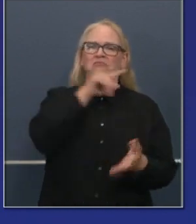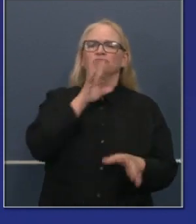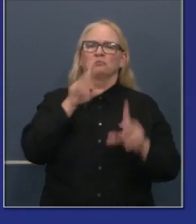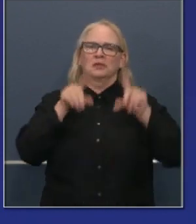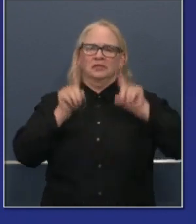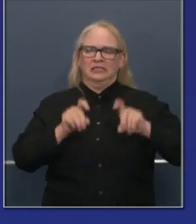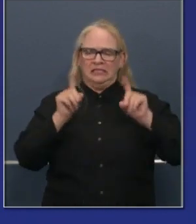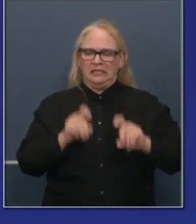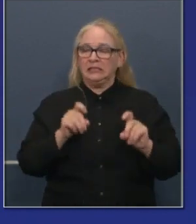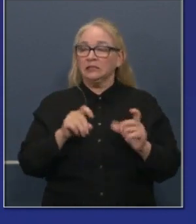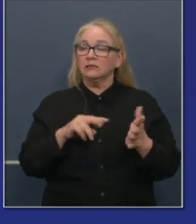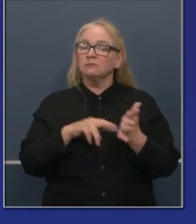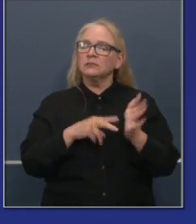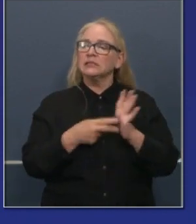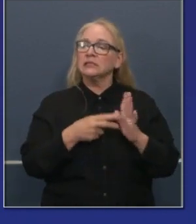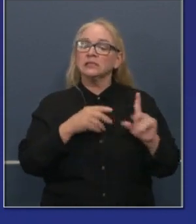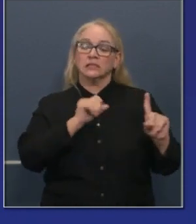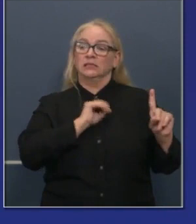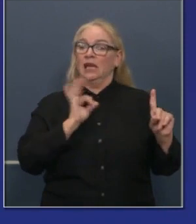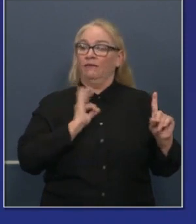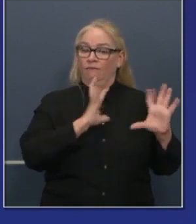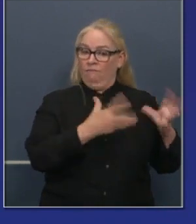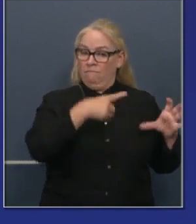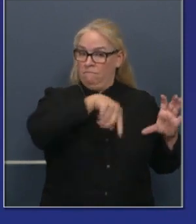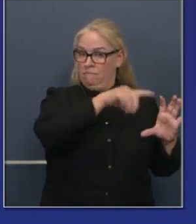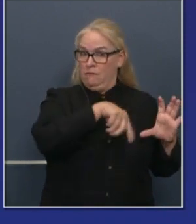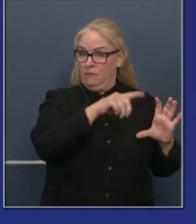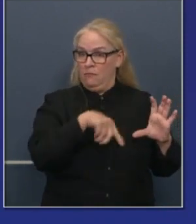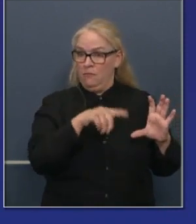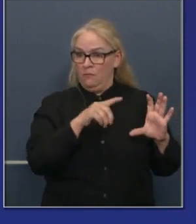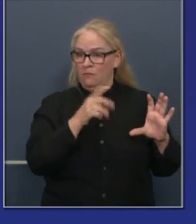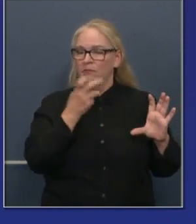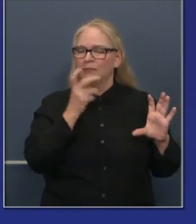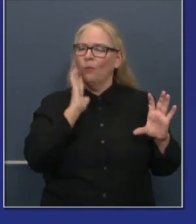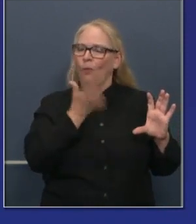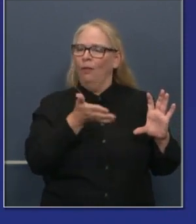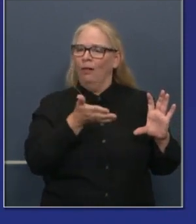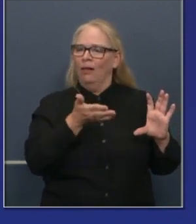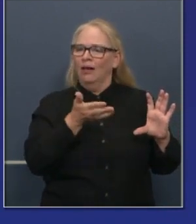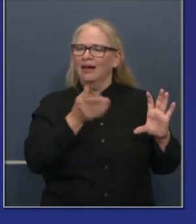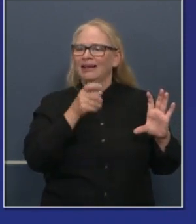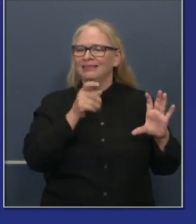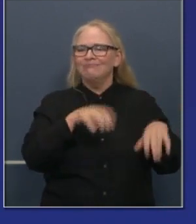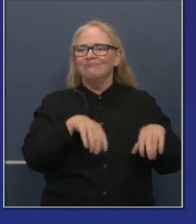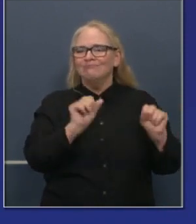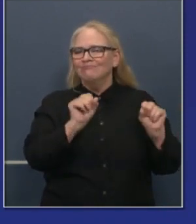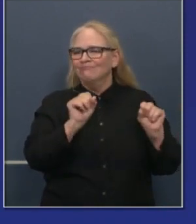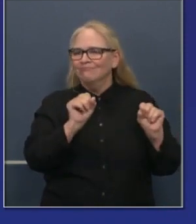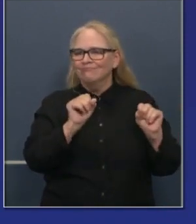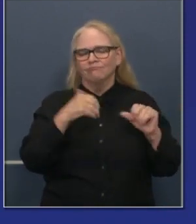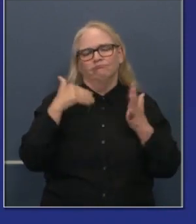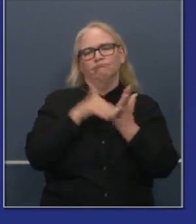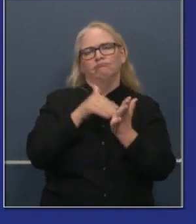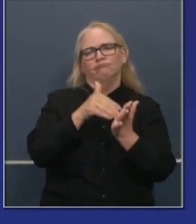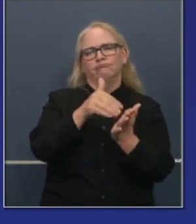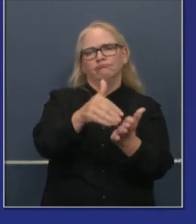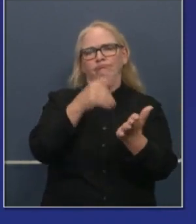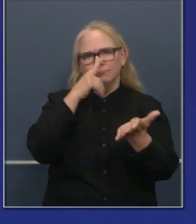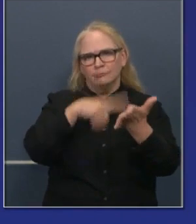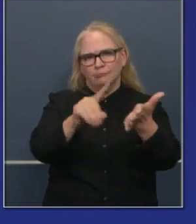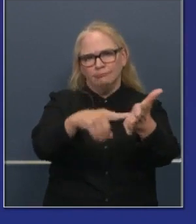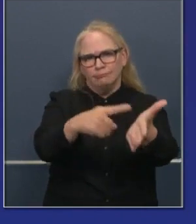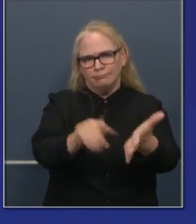of staff on a consistent basis. Dr. Galley will talk a little bit more about that. And in turn, we are